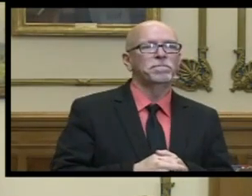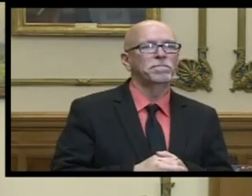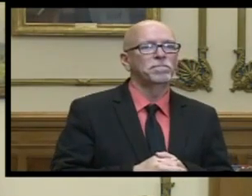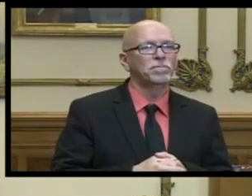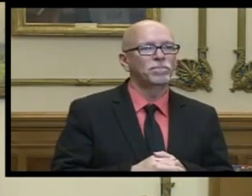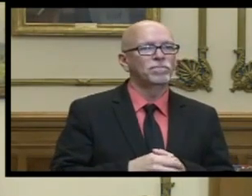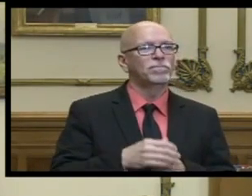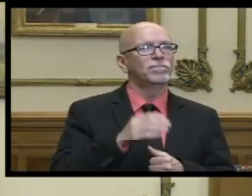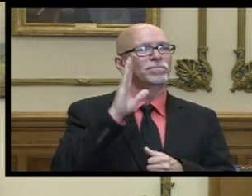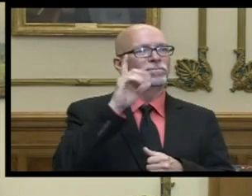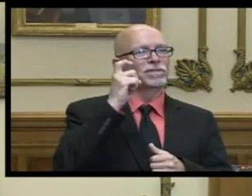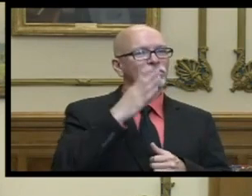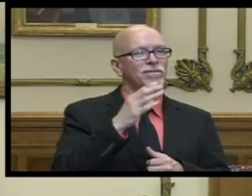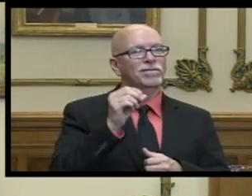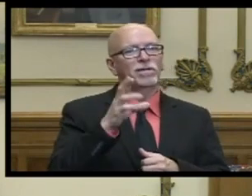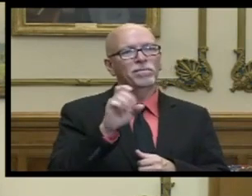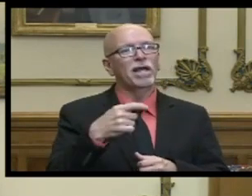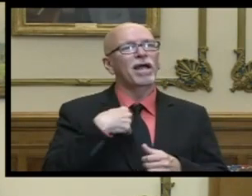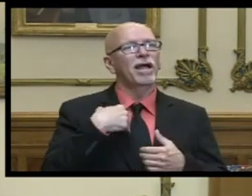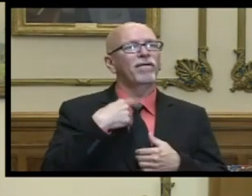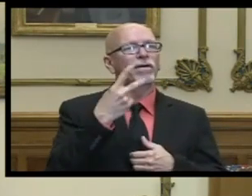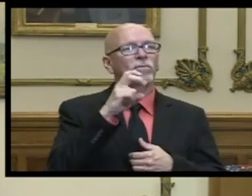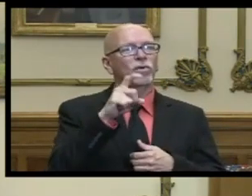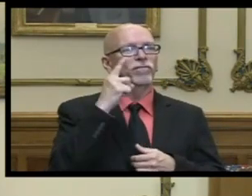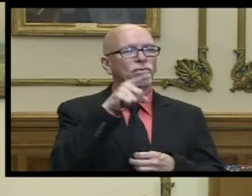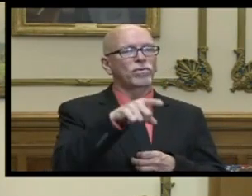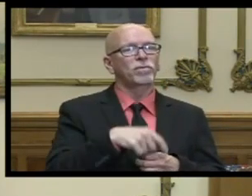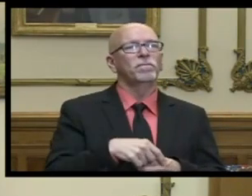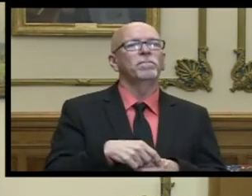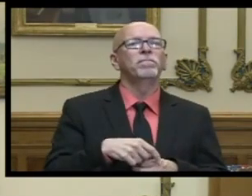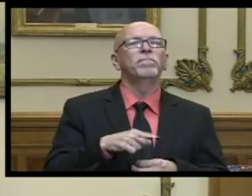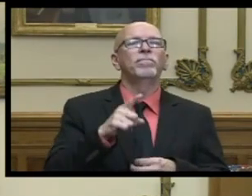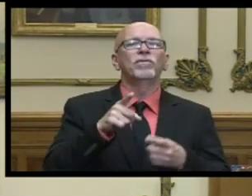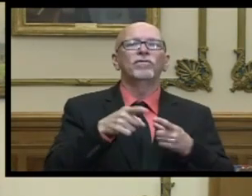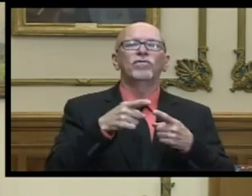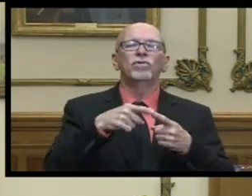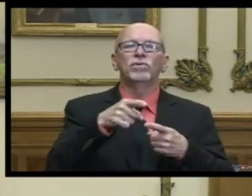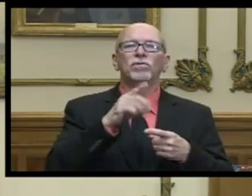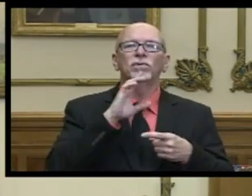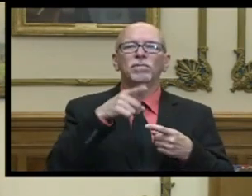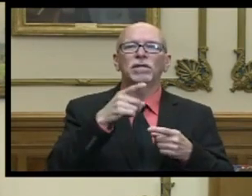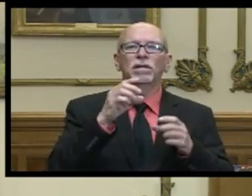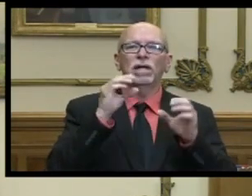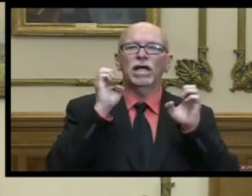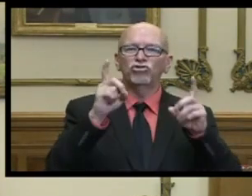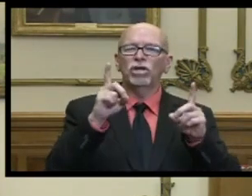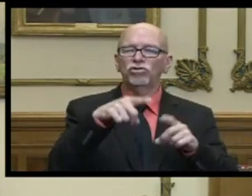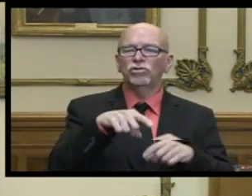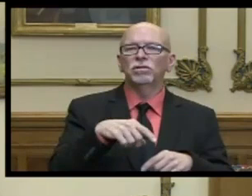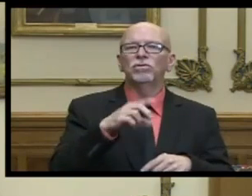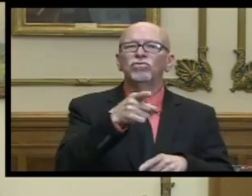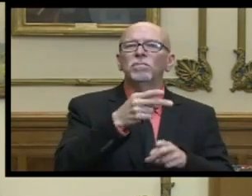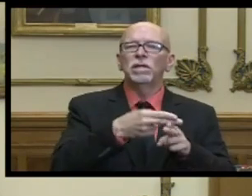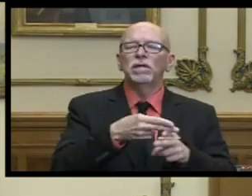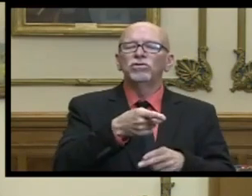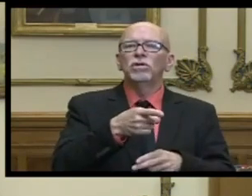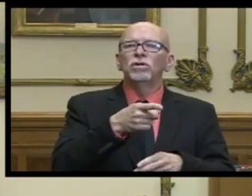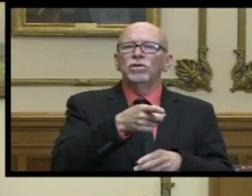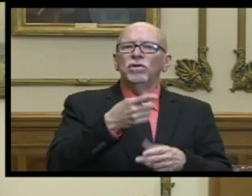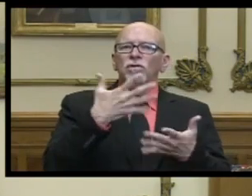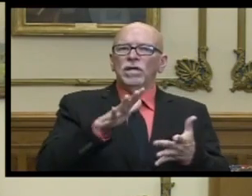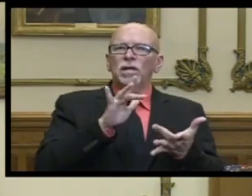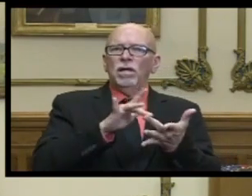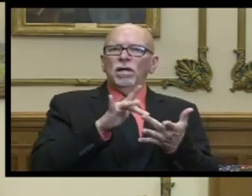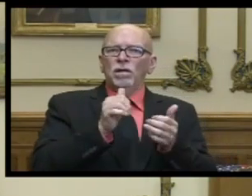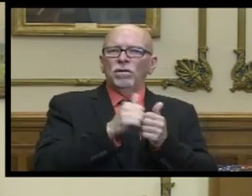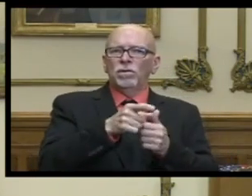good afternoon governor i have a couple of questions for you so my first one is in regards to education so you mentioned that you have been in